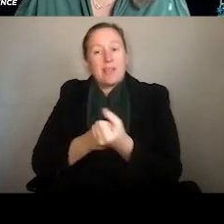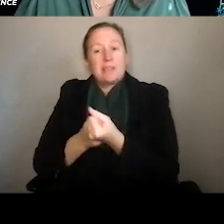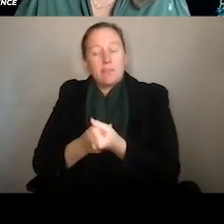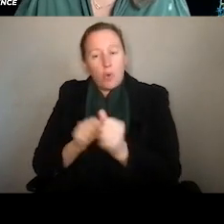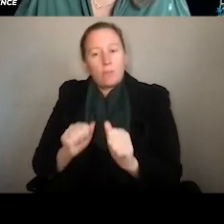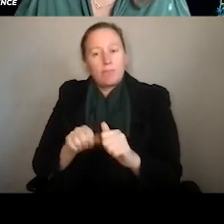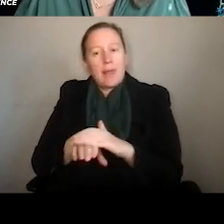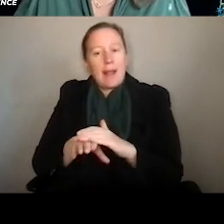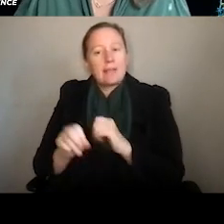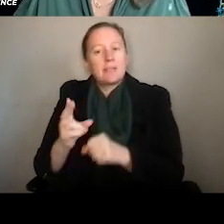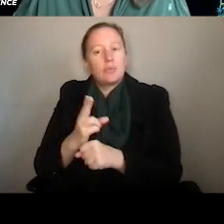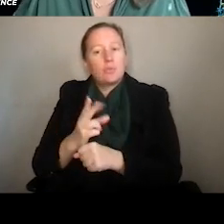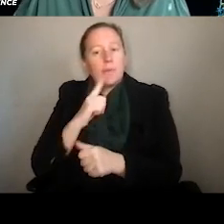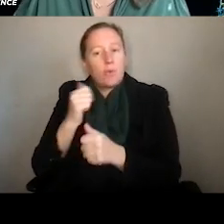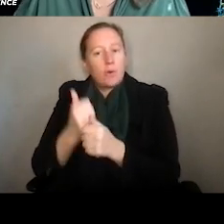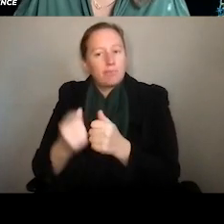used to the fullest extent.